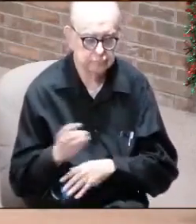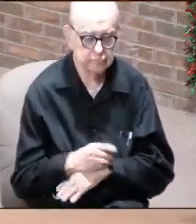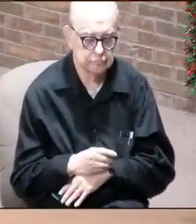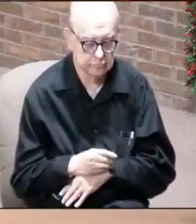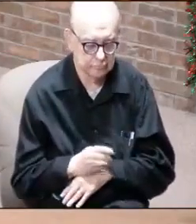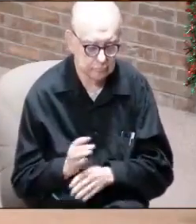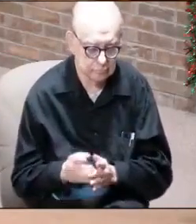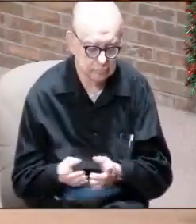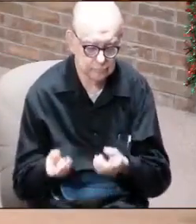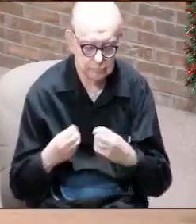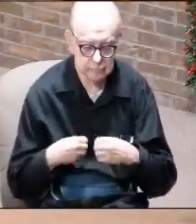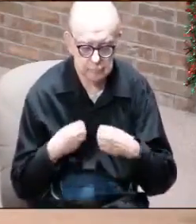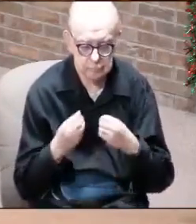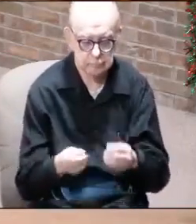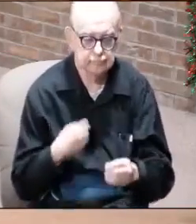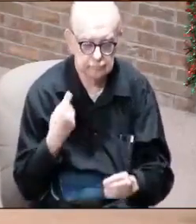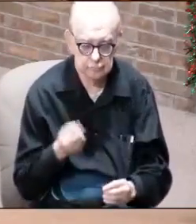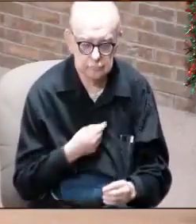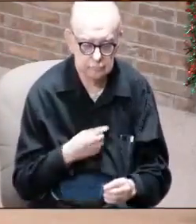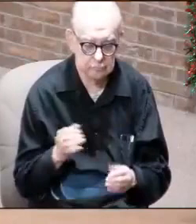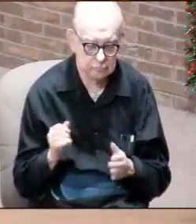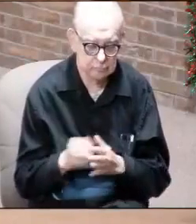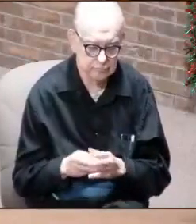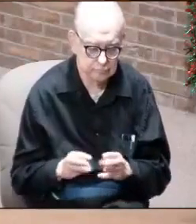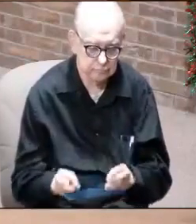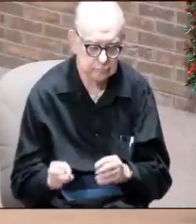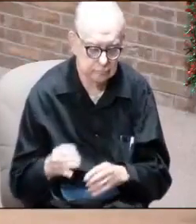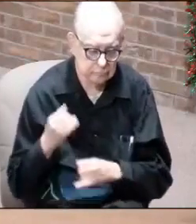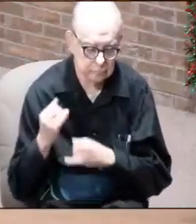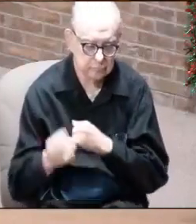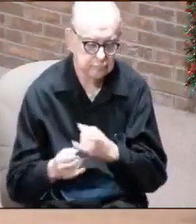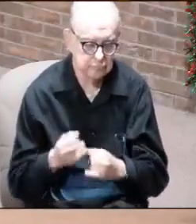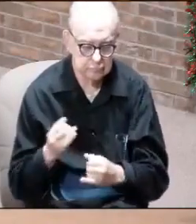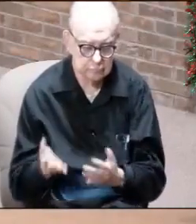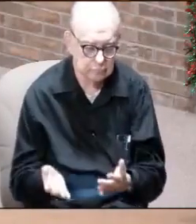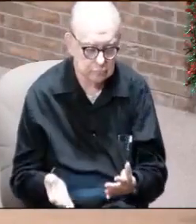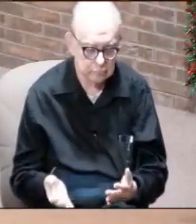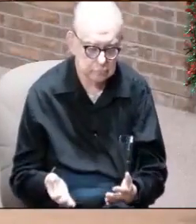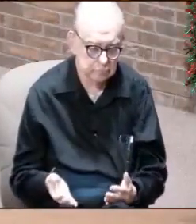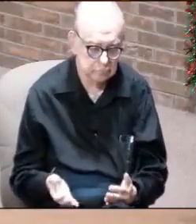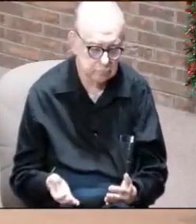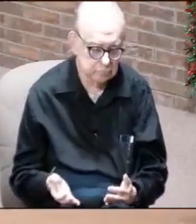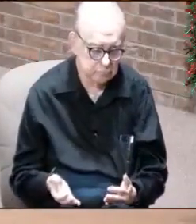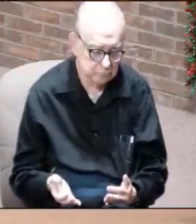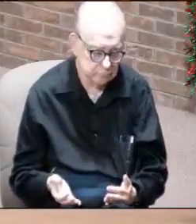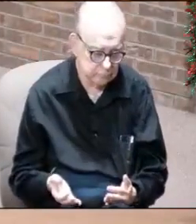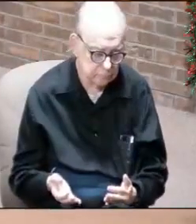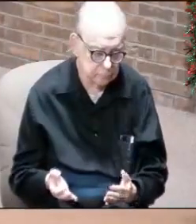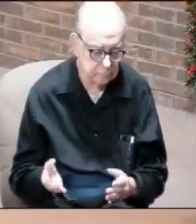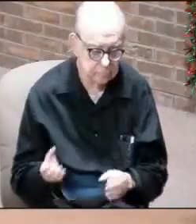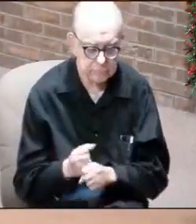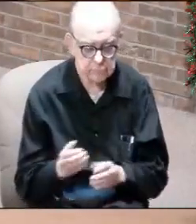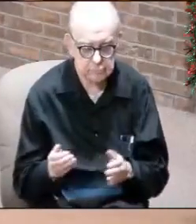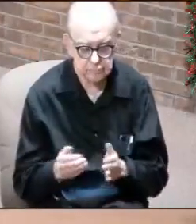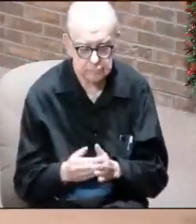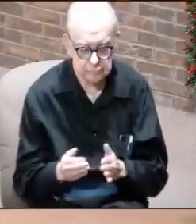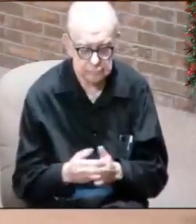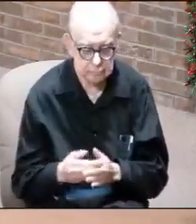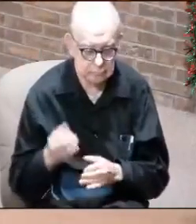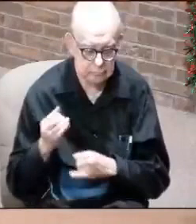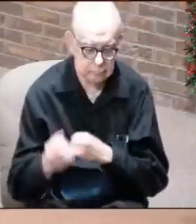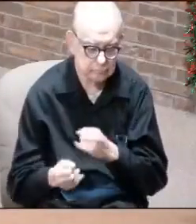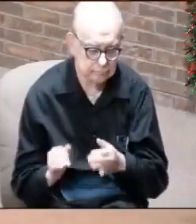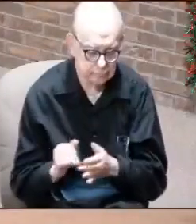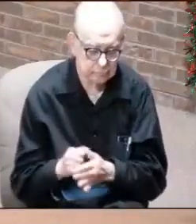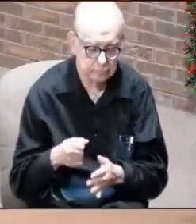he came to give us that way to inherit that, or gain back that inheritance